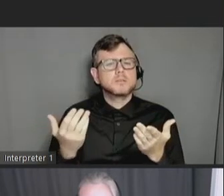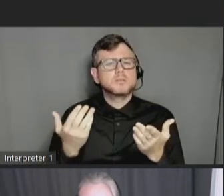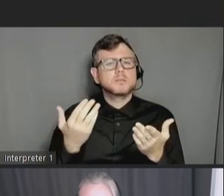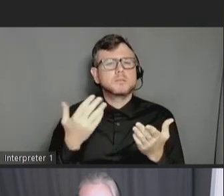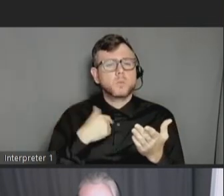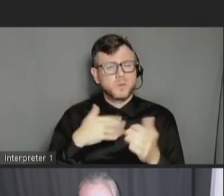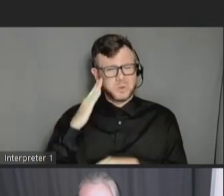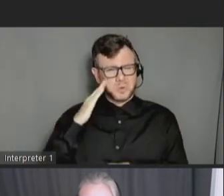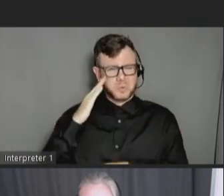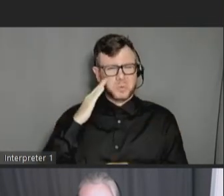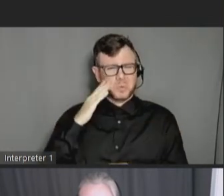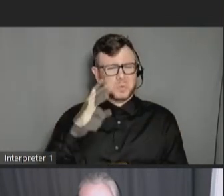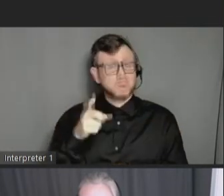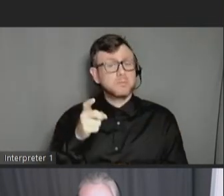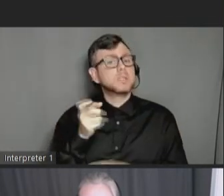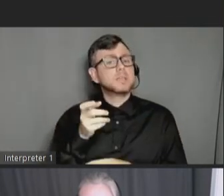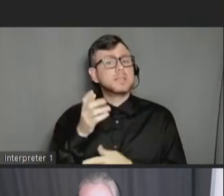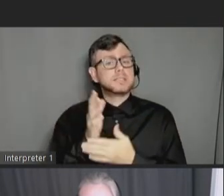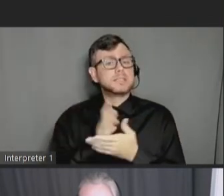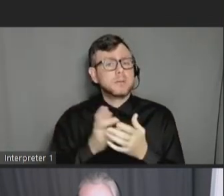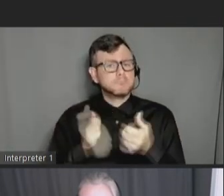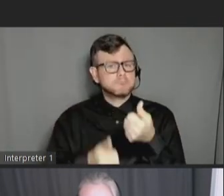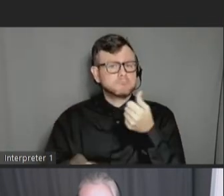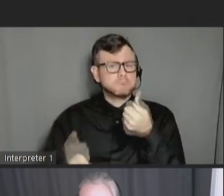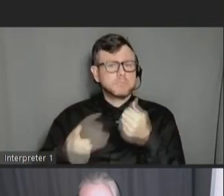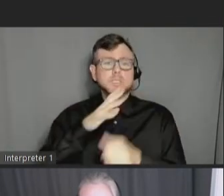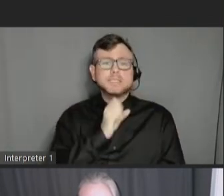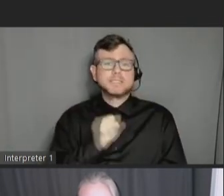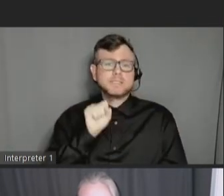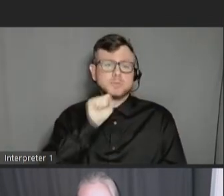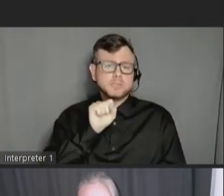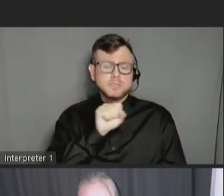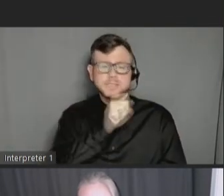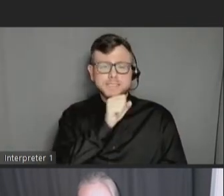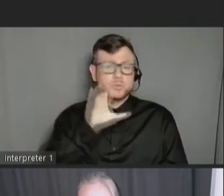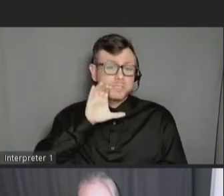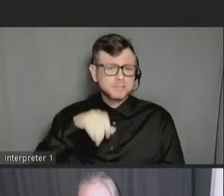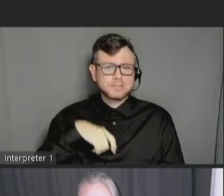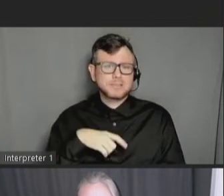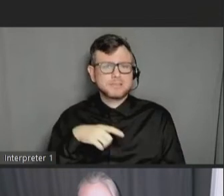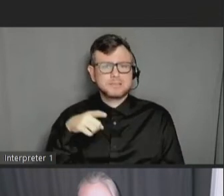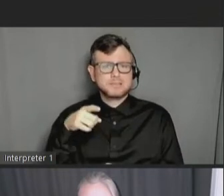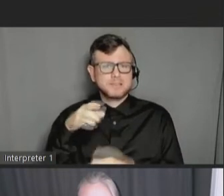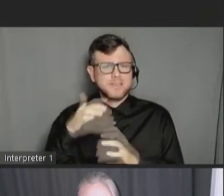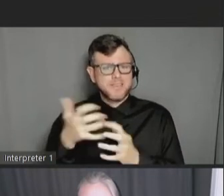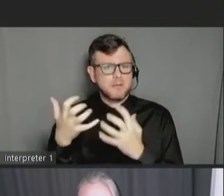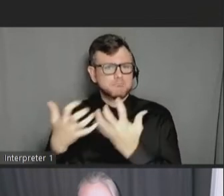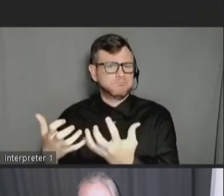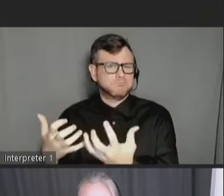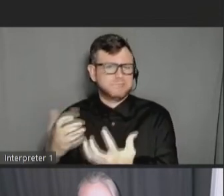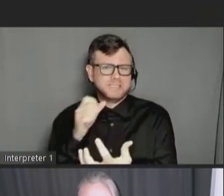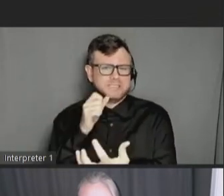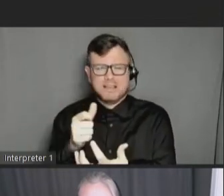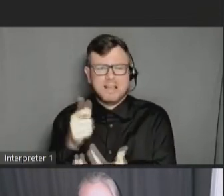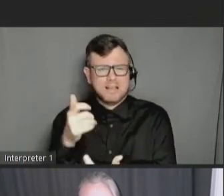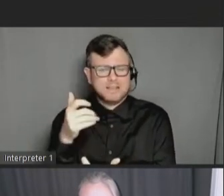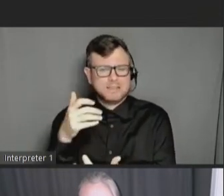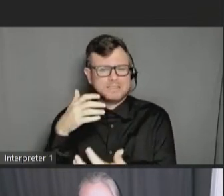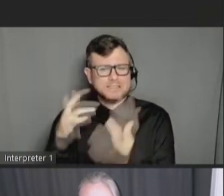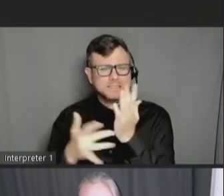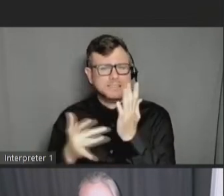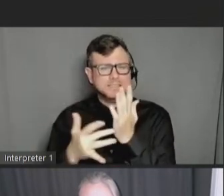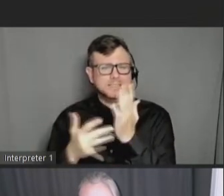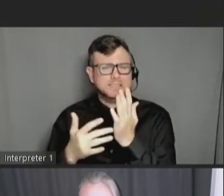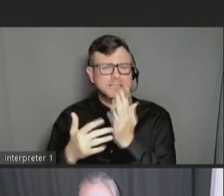aware of, especially in some of the senior population, is people are not technology savvy and they don't have smartphones. And we've got to be